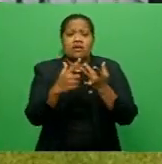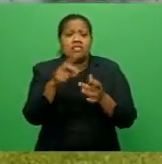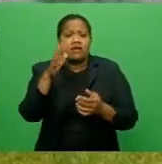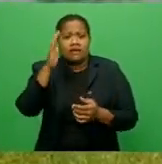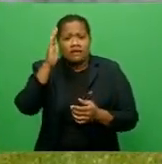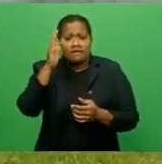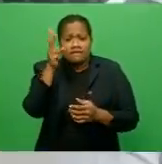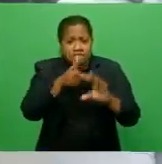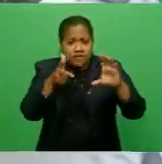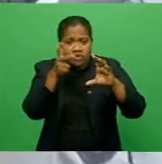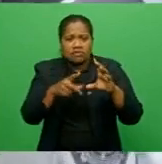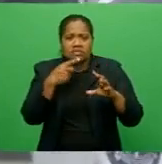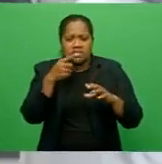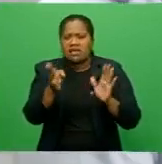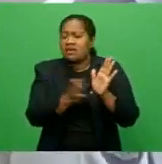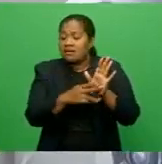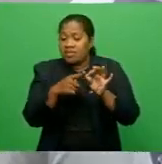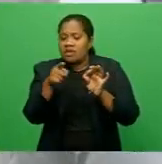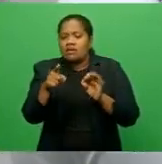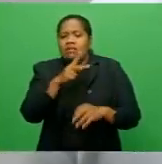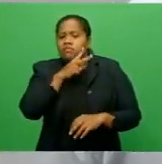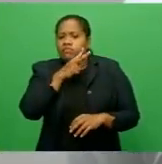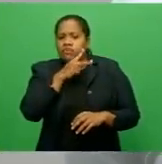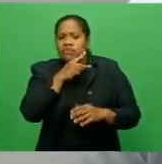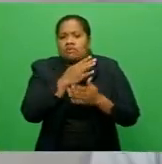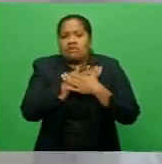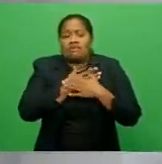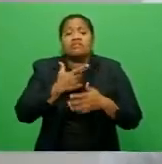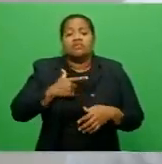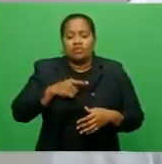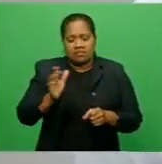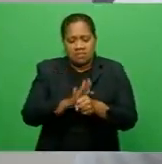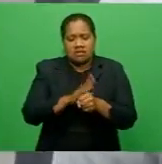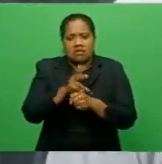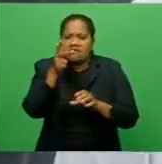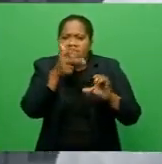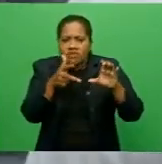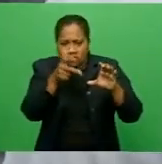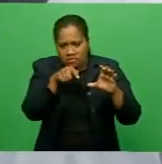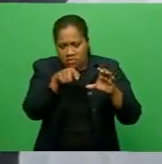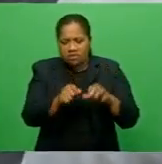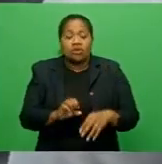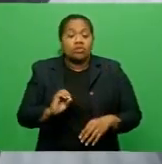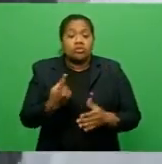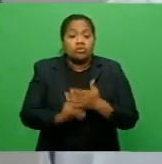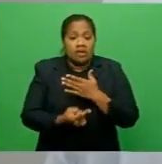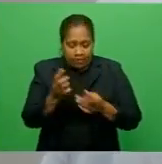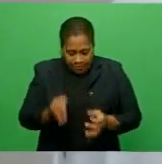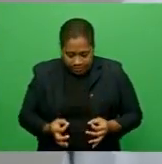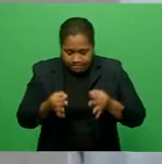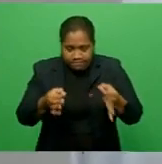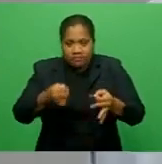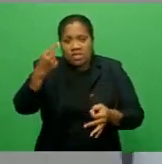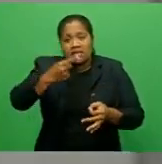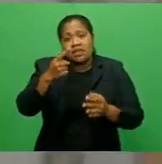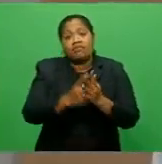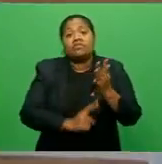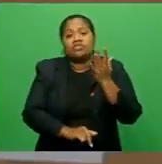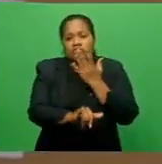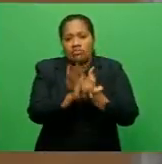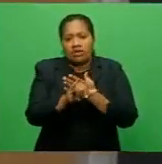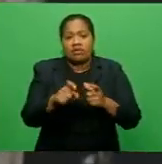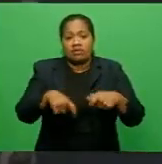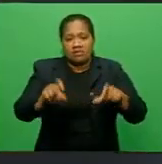MP is a porn lover and that's why she made a porn video. The meta has been adjourned to 11th of January. Pranita